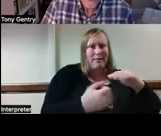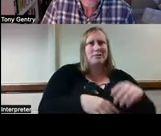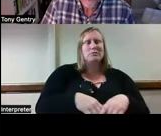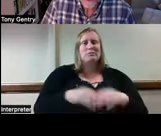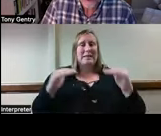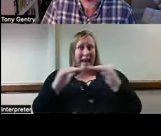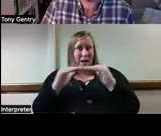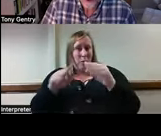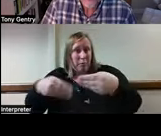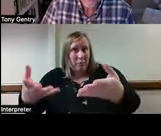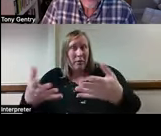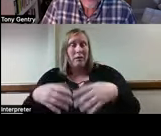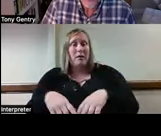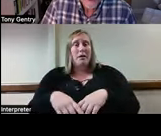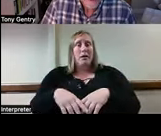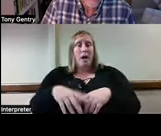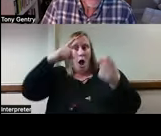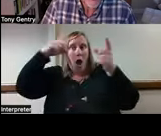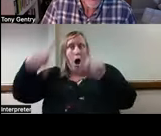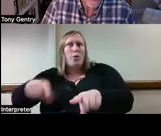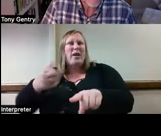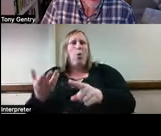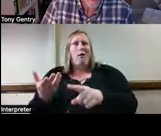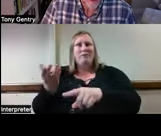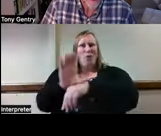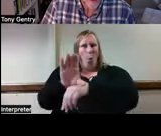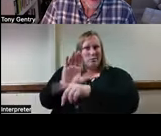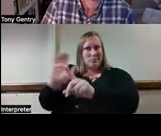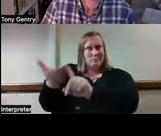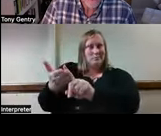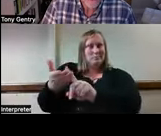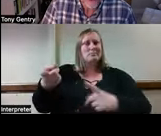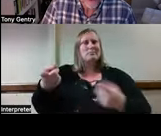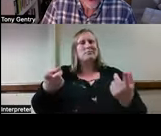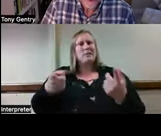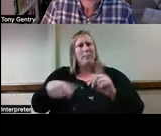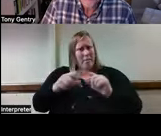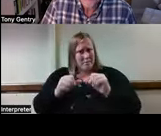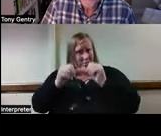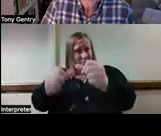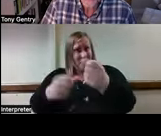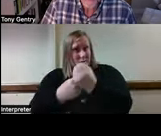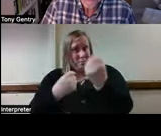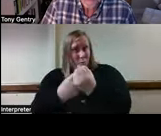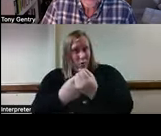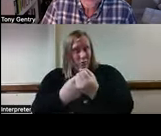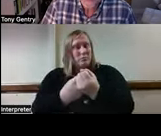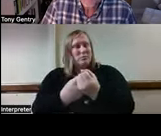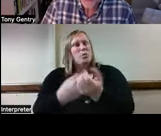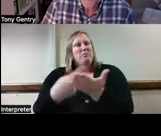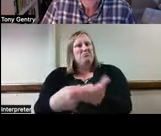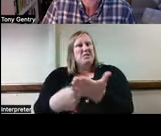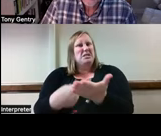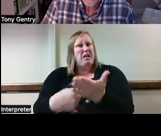consent versus coercion, and obligation to provide ongoing AT support. We discussed each of these in the